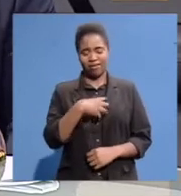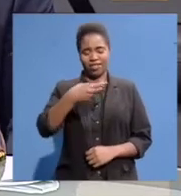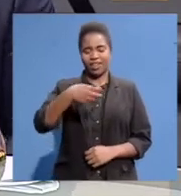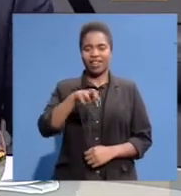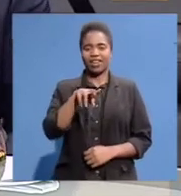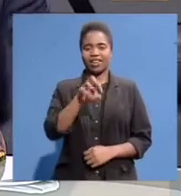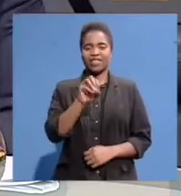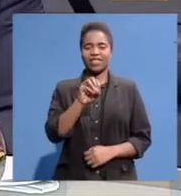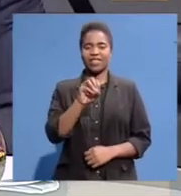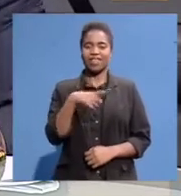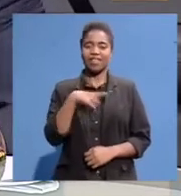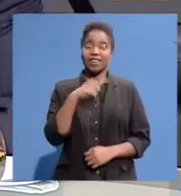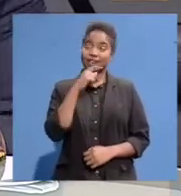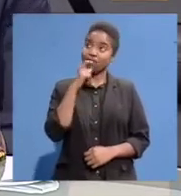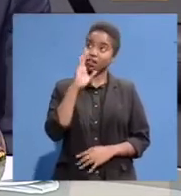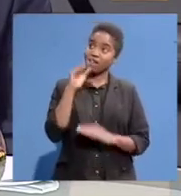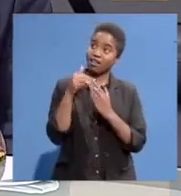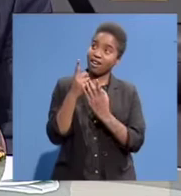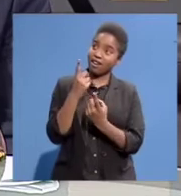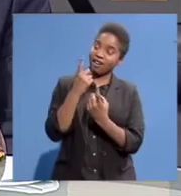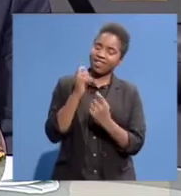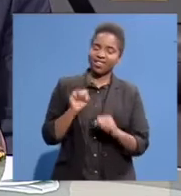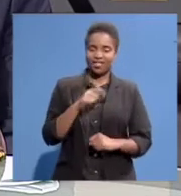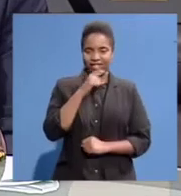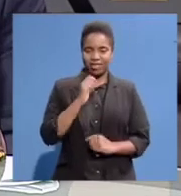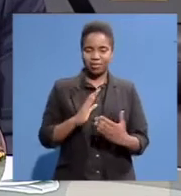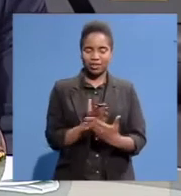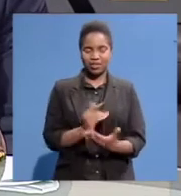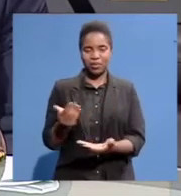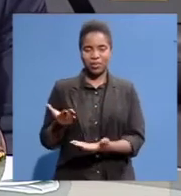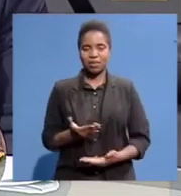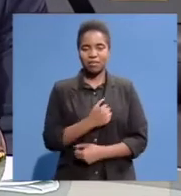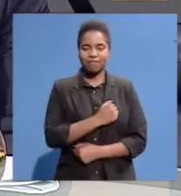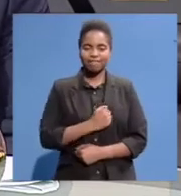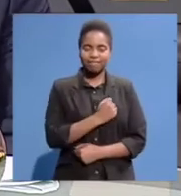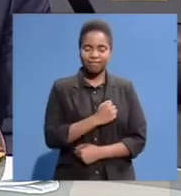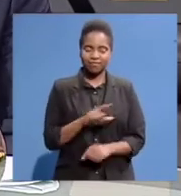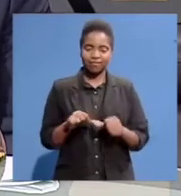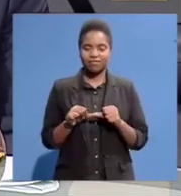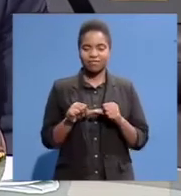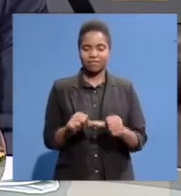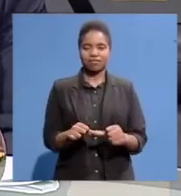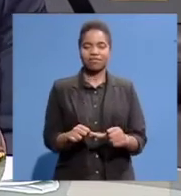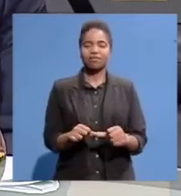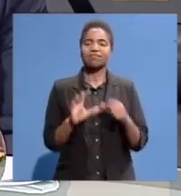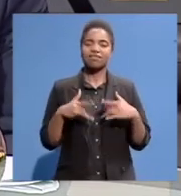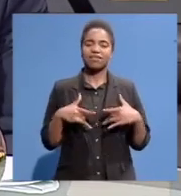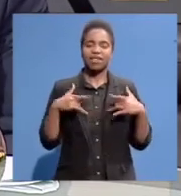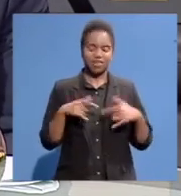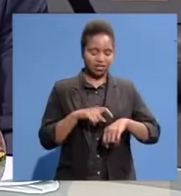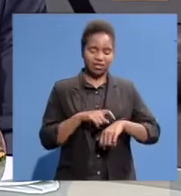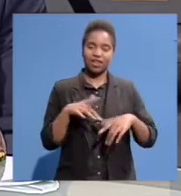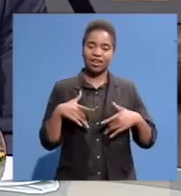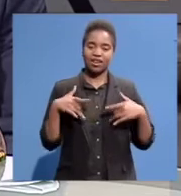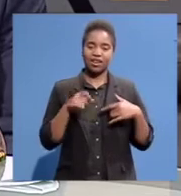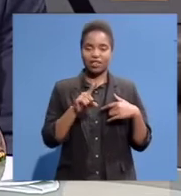You're waiting for your name to be called out Welcome back, as we continue our journey into the life and the times of Utata